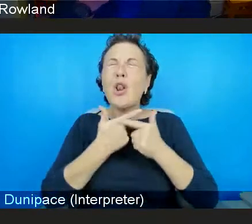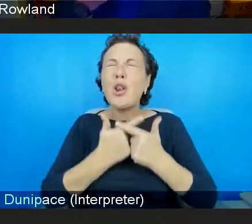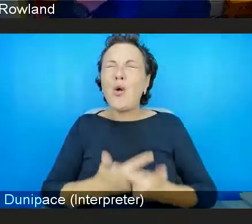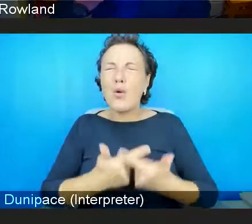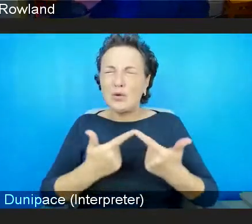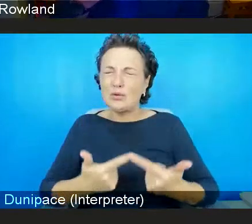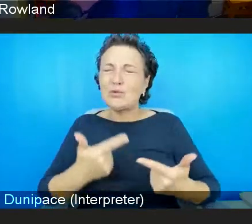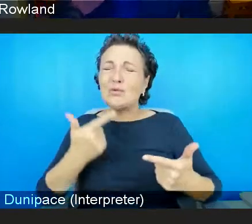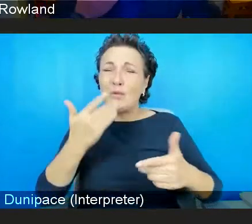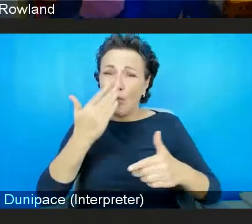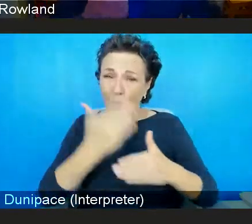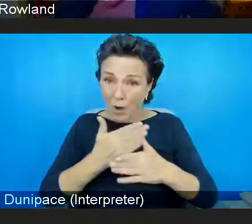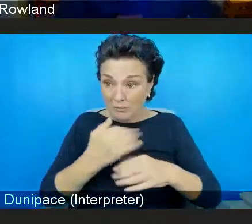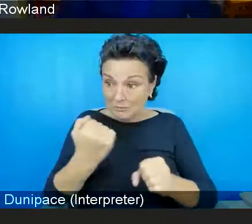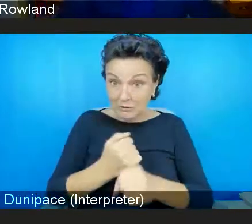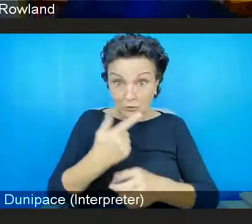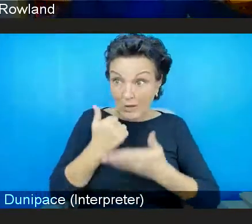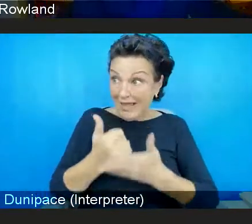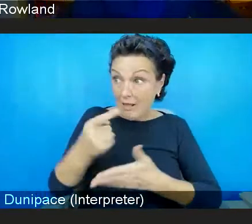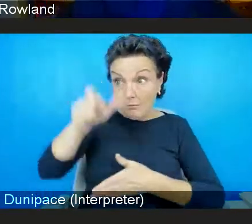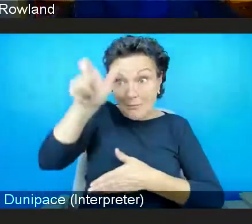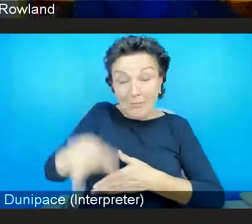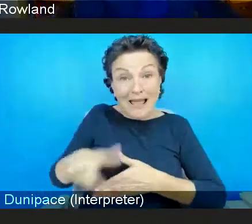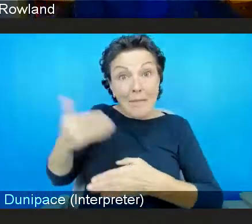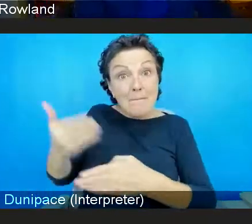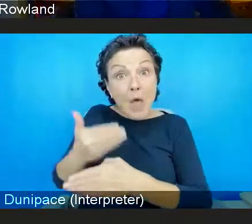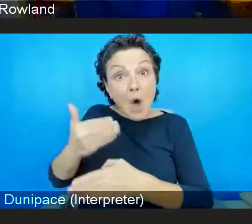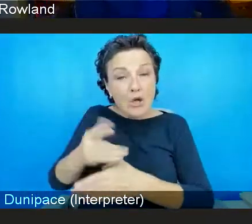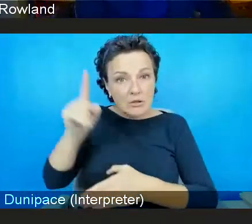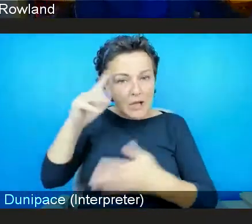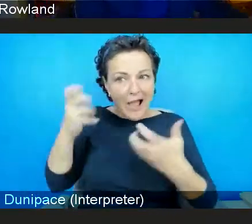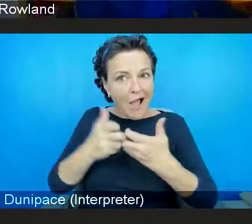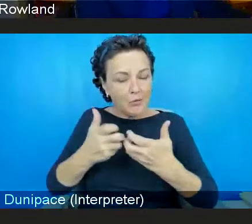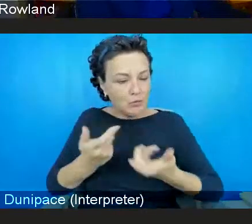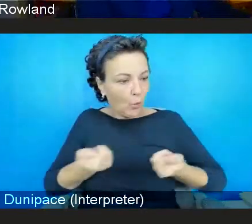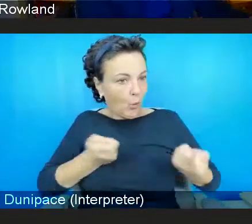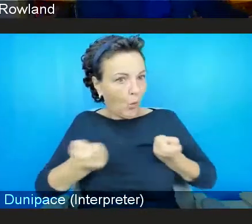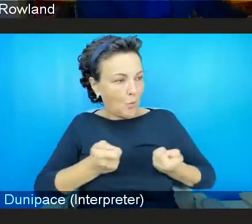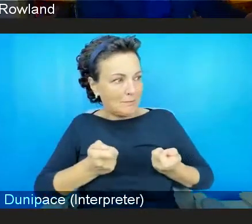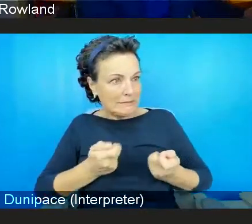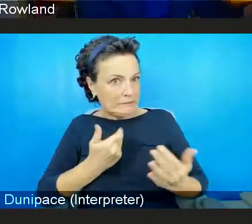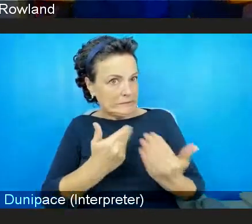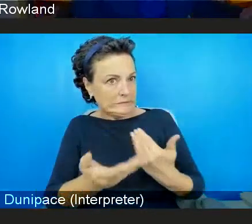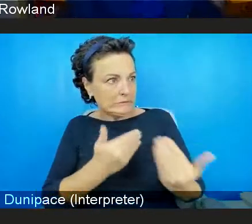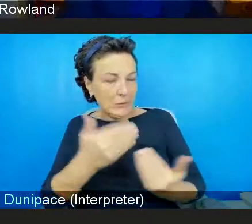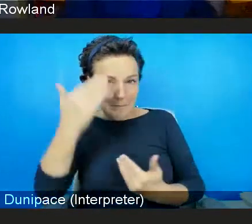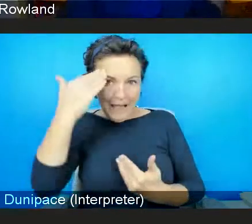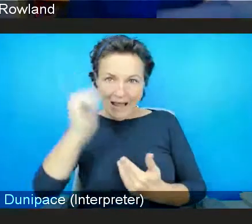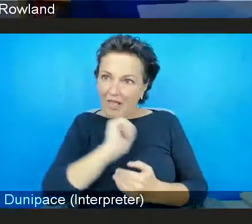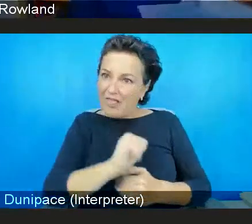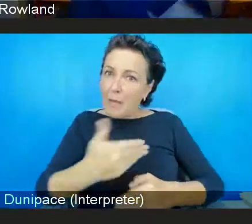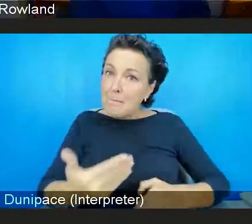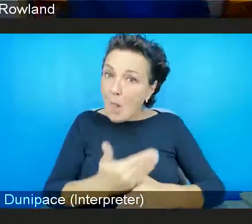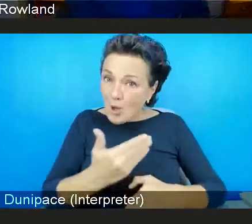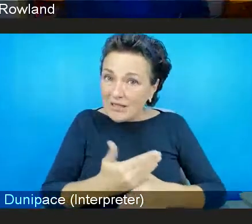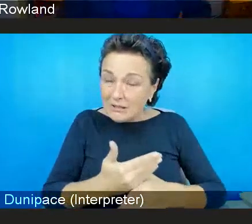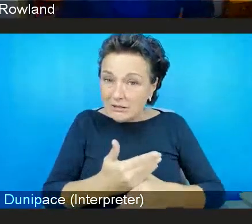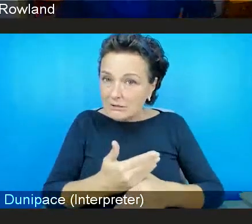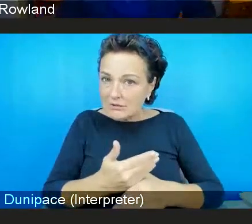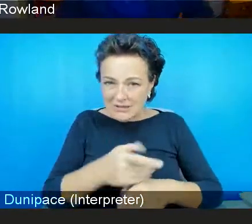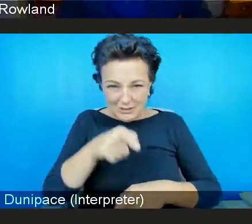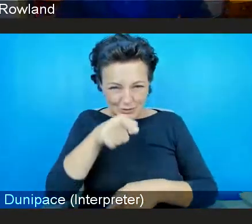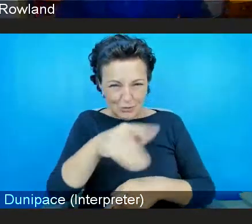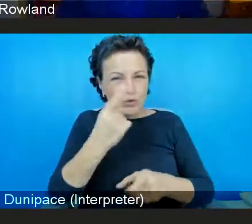employers deal with the mental health of the people who work for them and understand. And you talked about